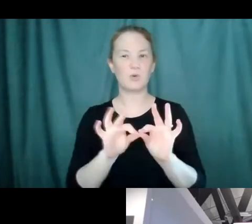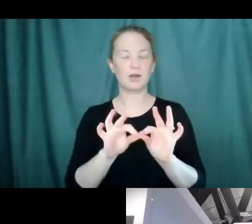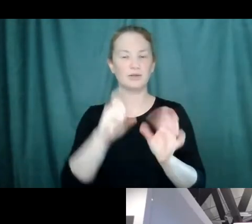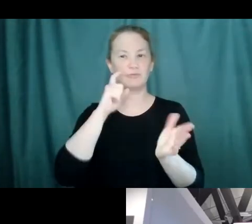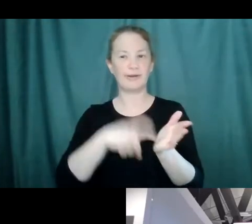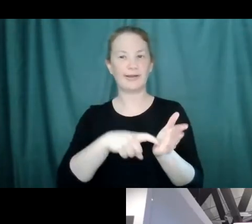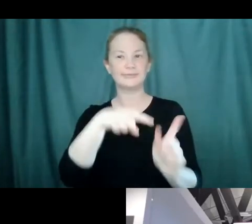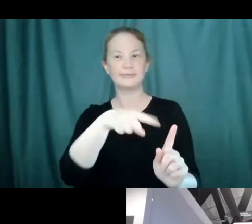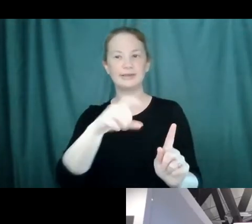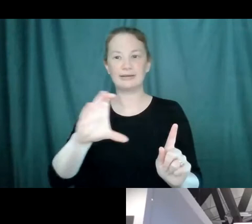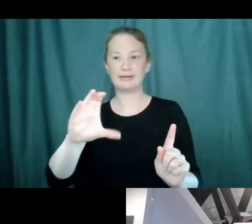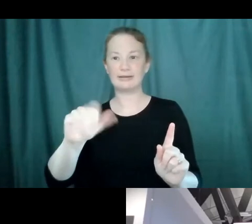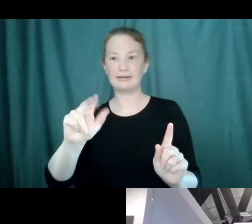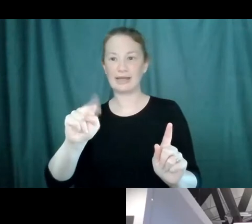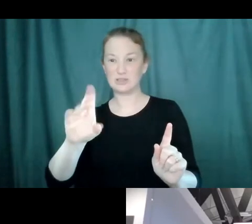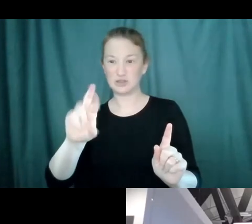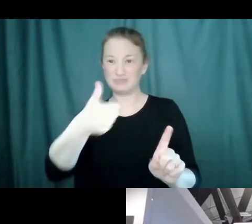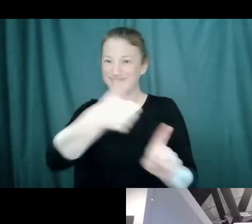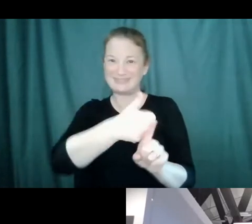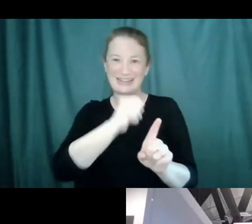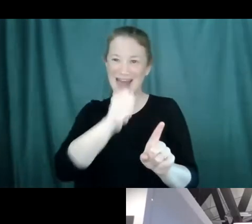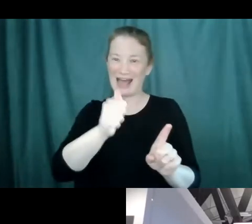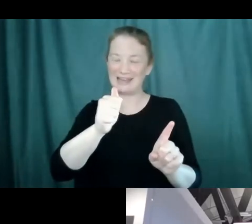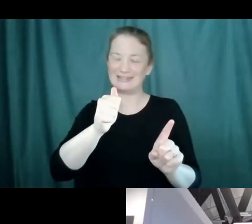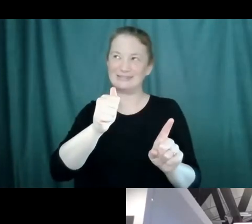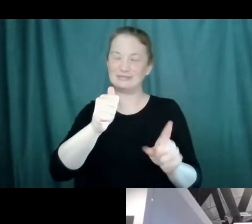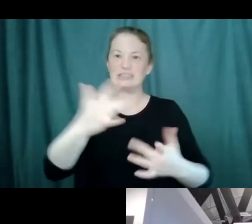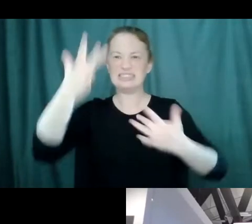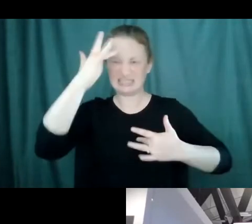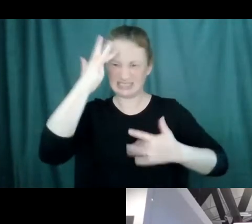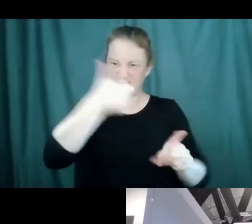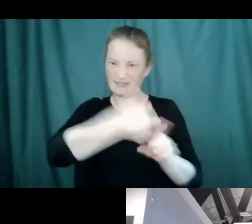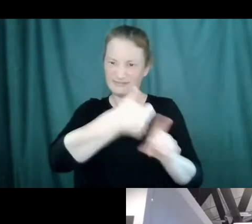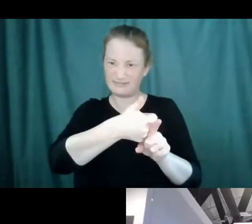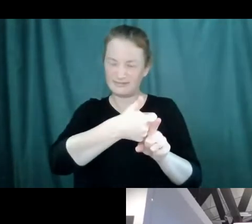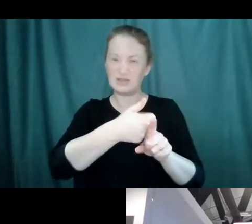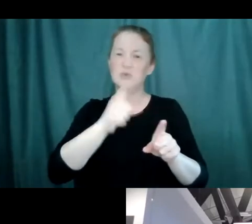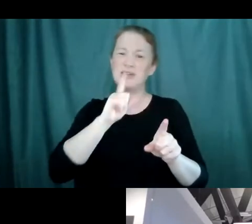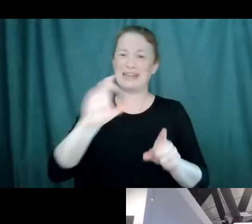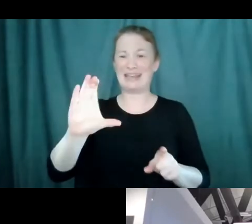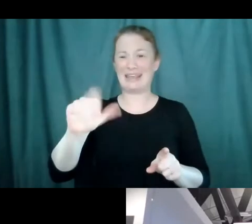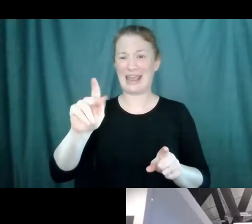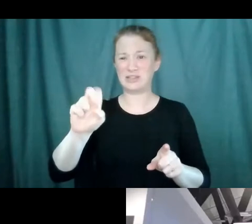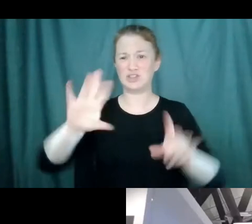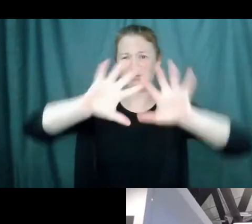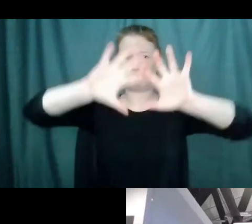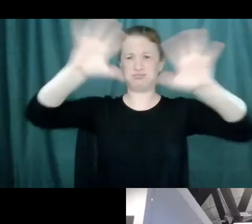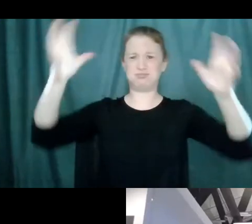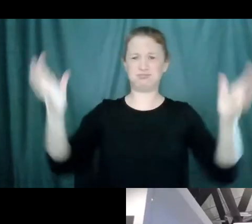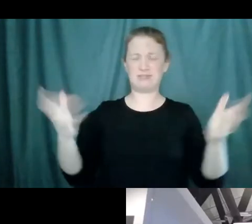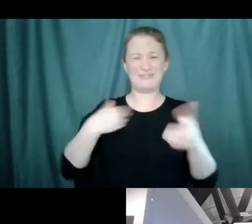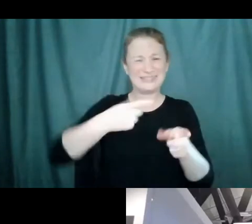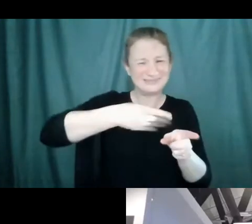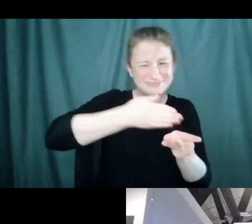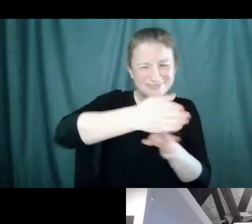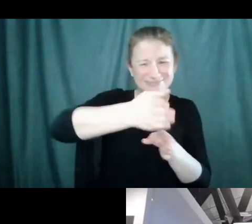is not a disease. Cancer is an umbrella that underneath it has many, many, many hundreds of different kinds of disease.